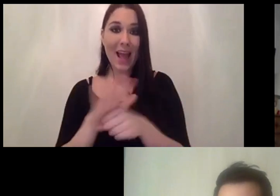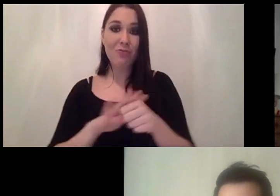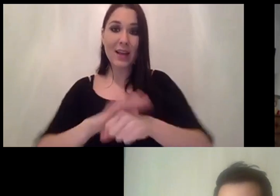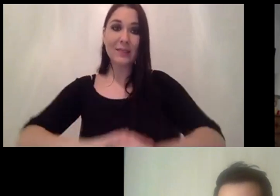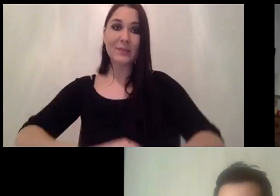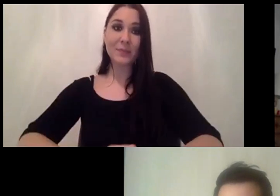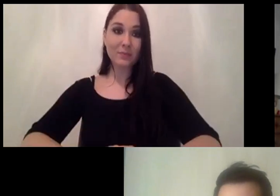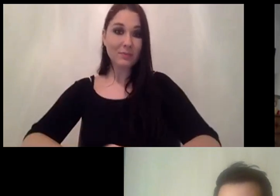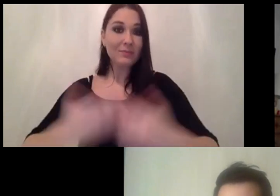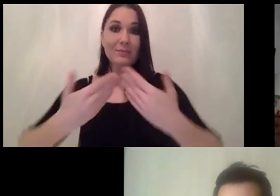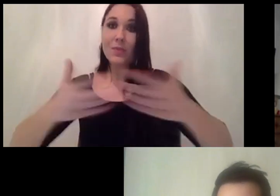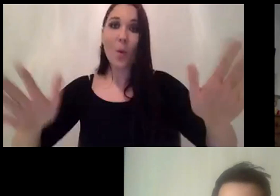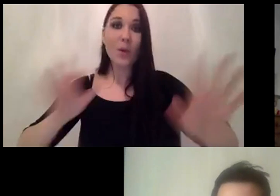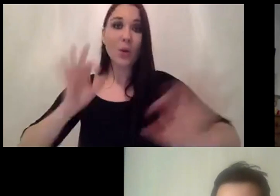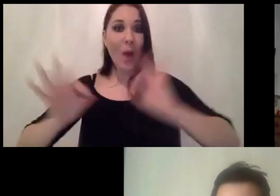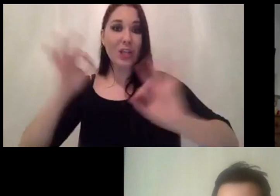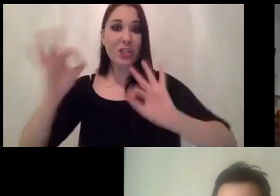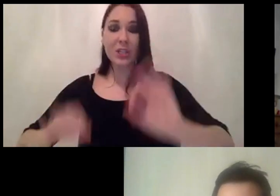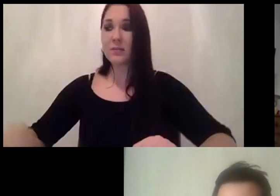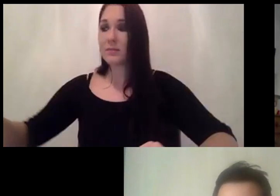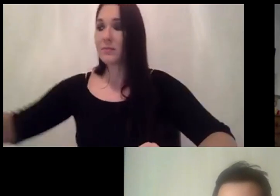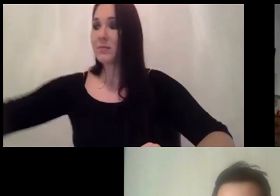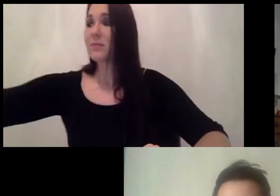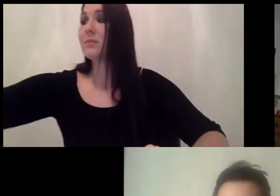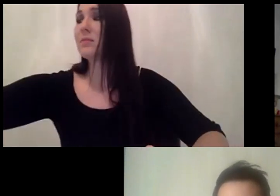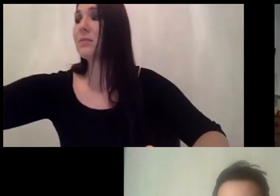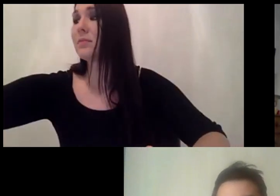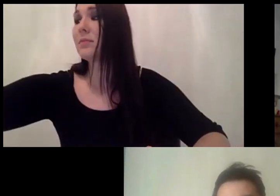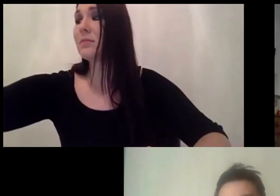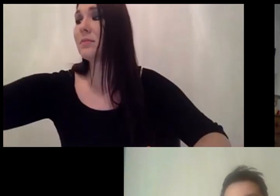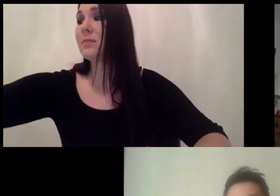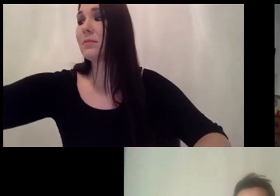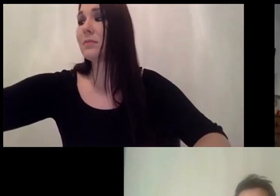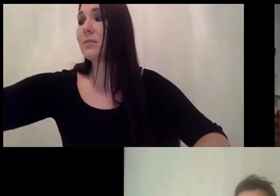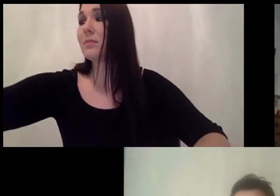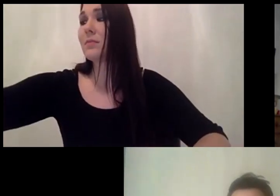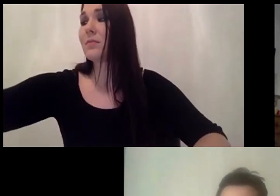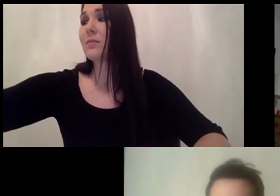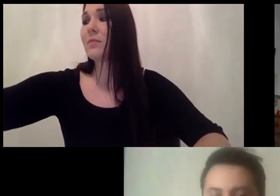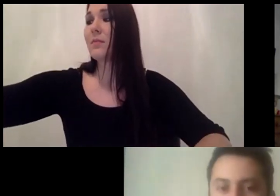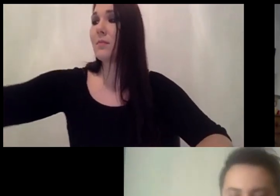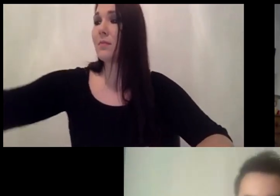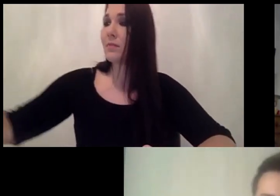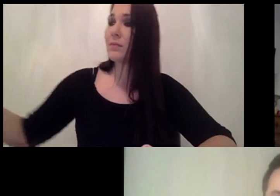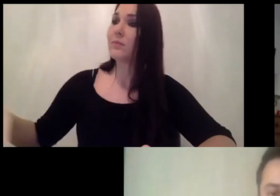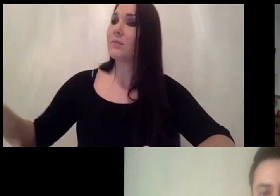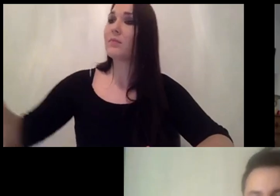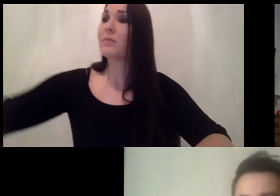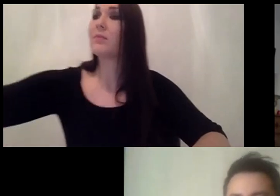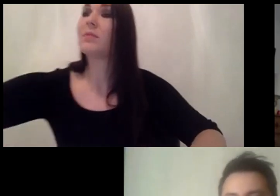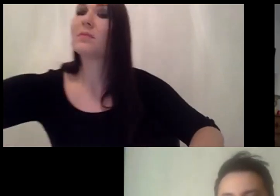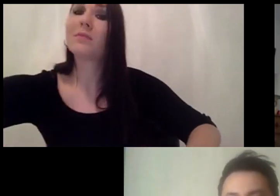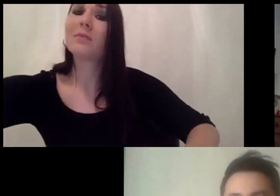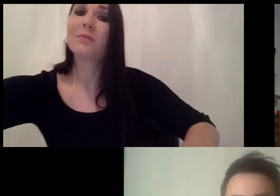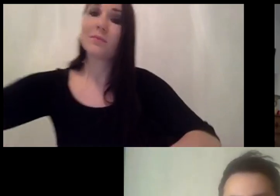suppose that's an open question for rodrigo jean john lee um maybe maybe there might be bias we'll see